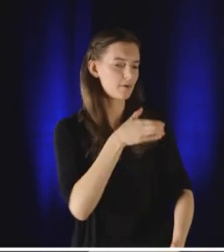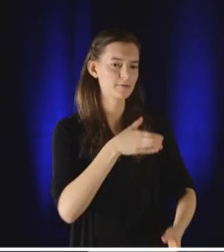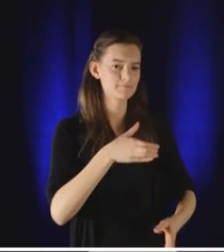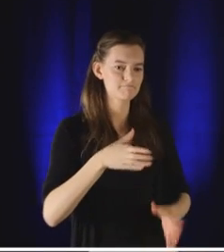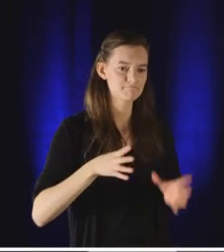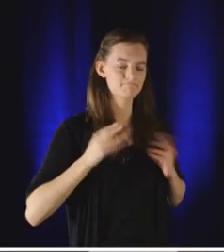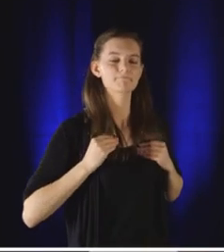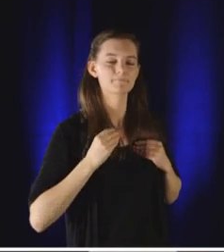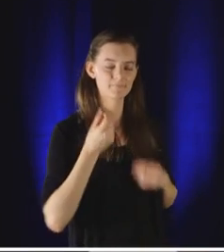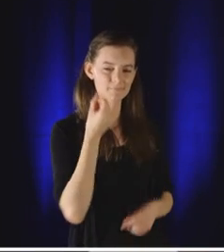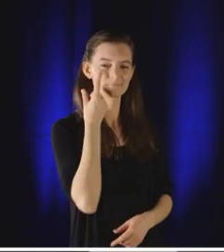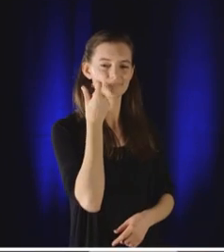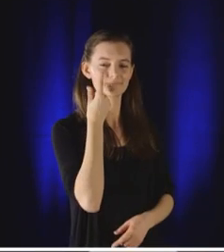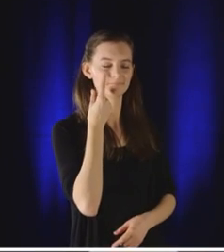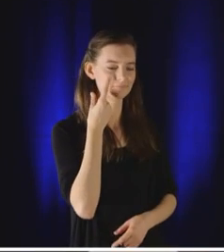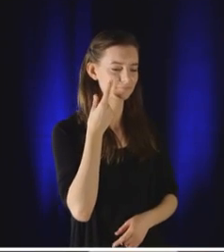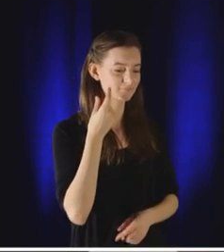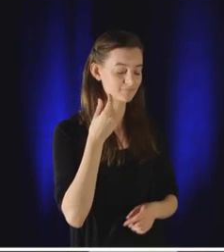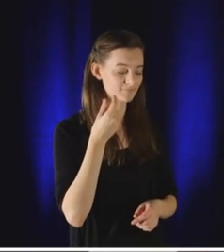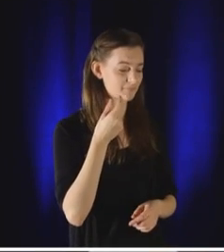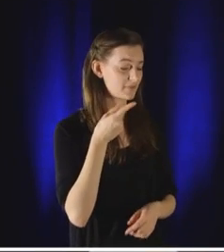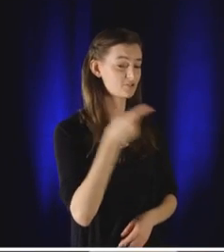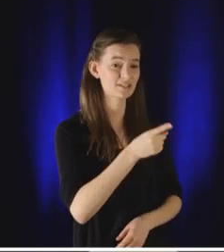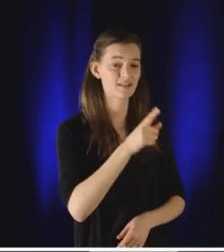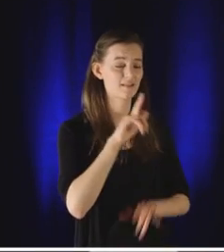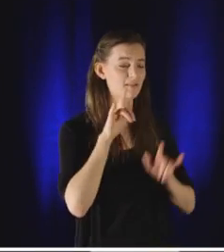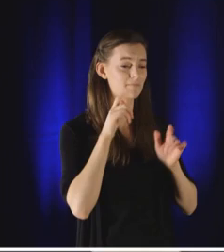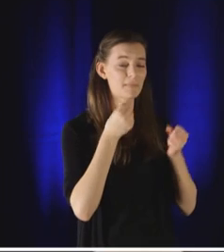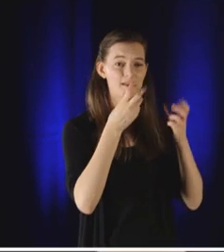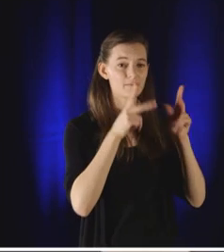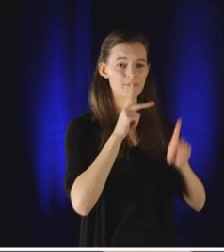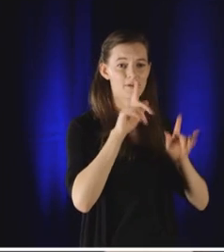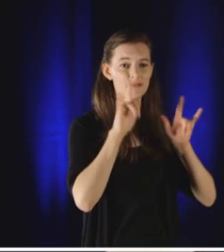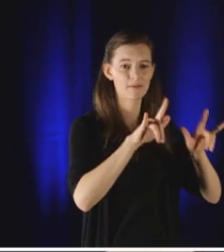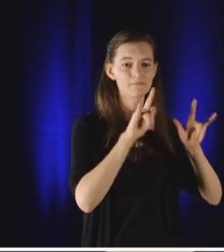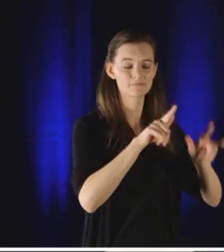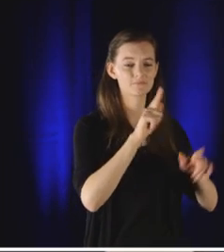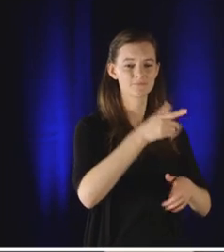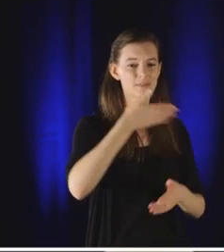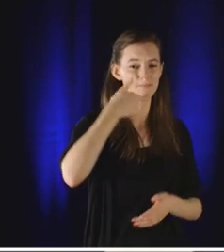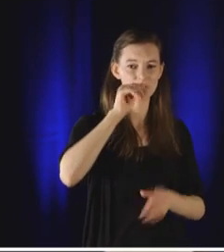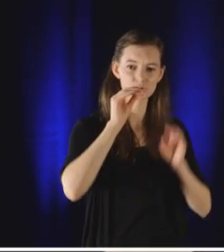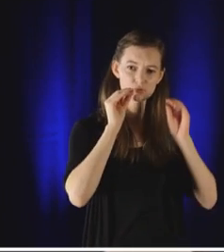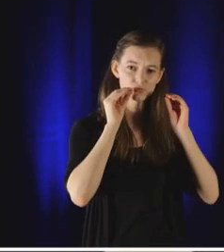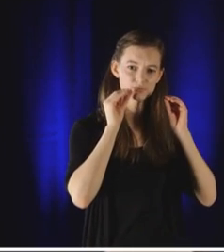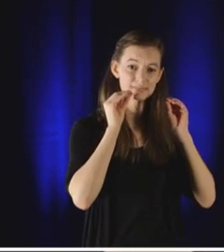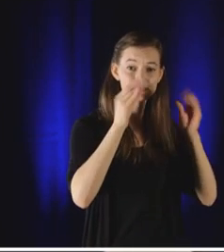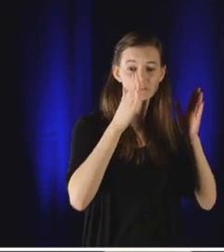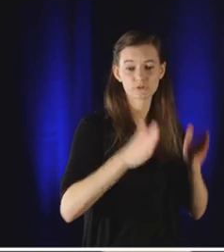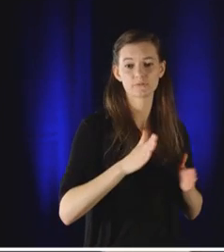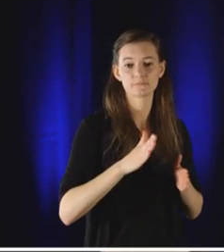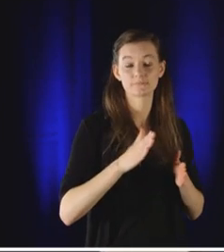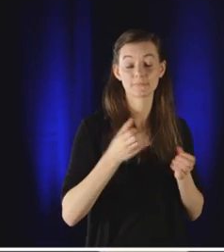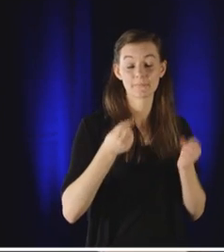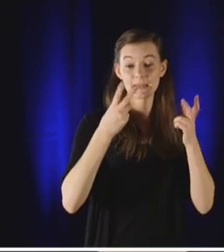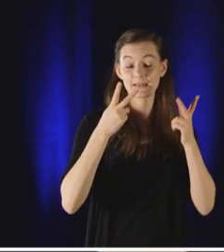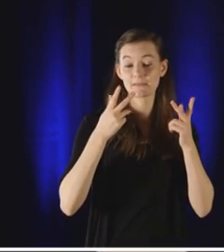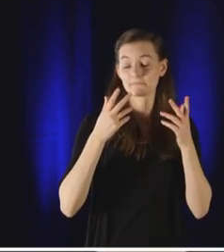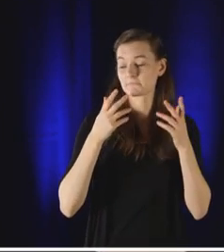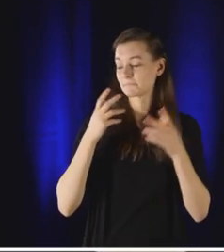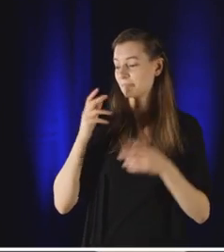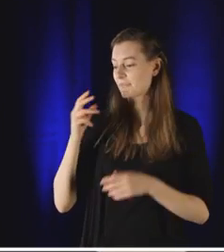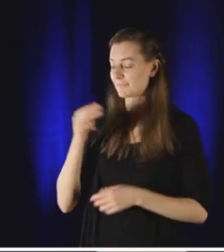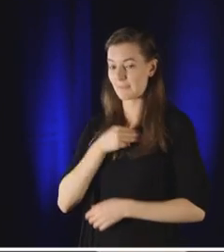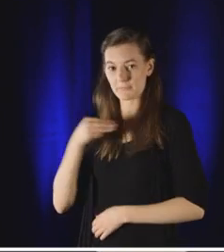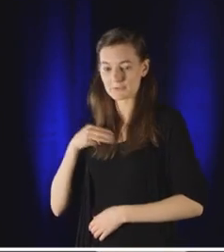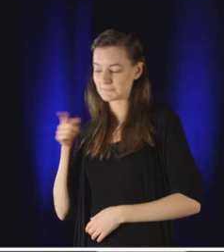was known and loved by everyone in Raqqa as the best school teacher in the city. She was actually the school teacher of the